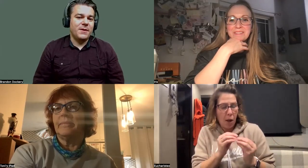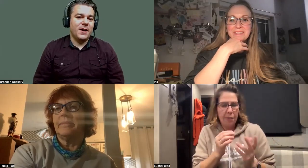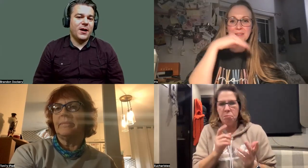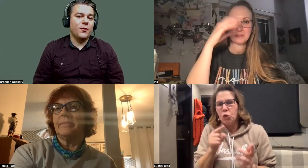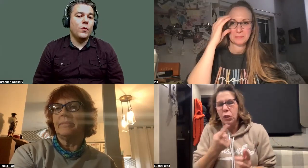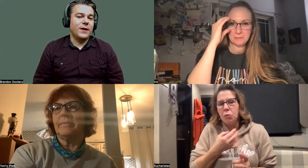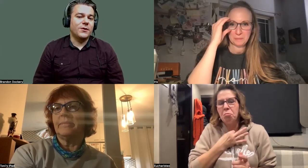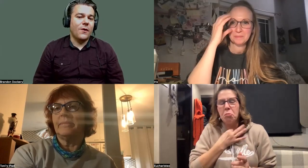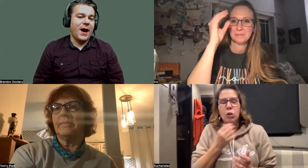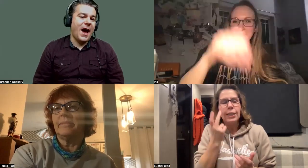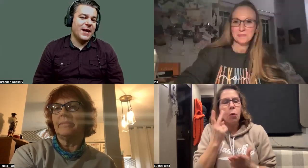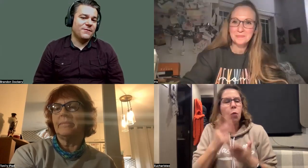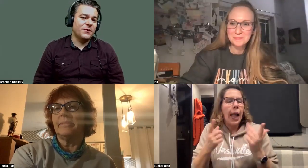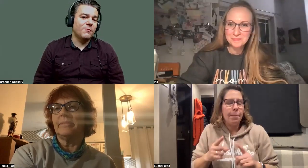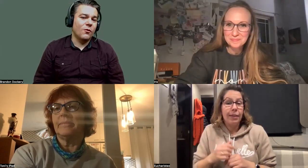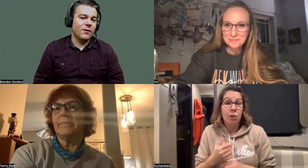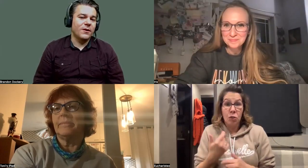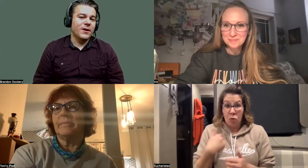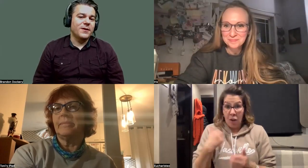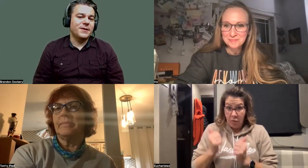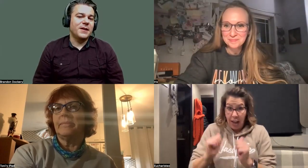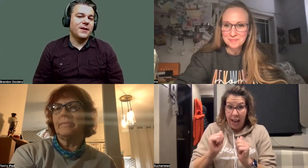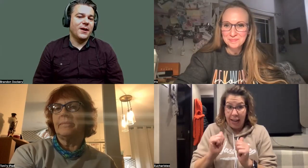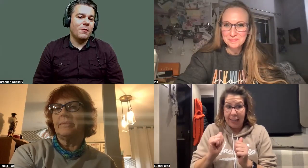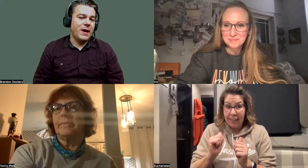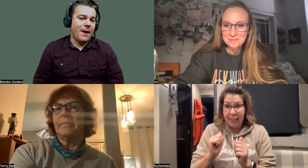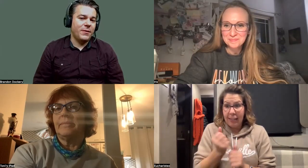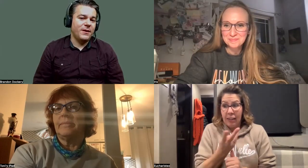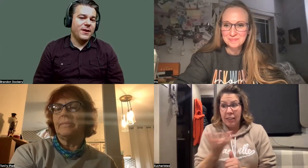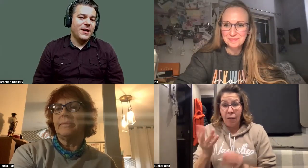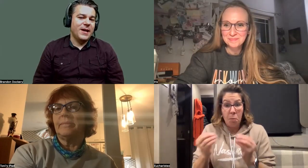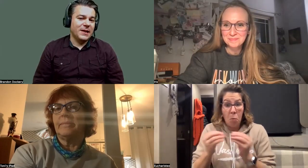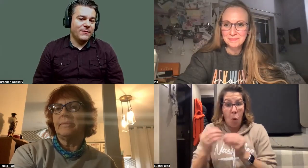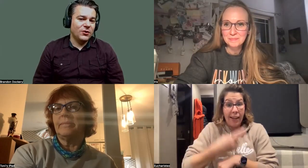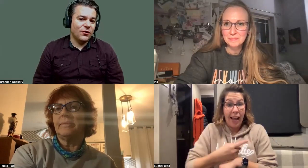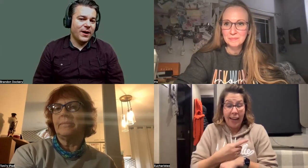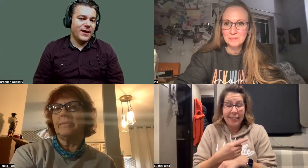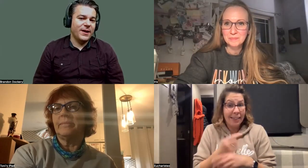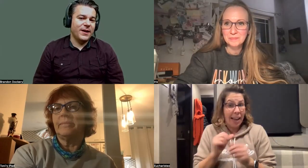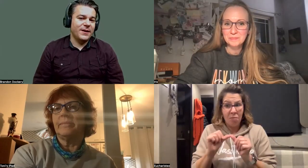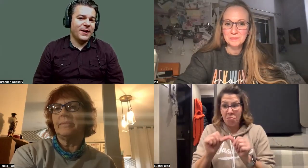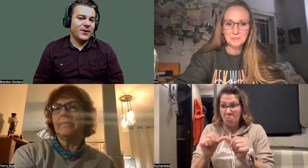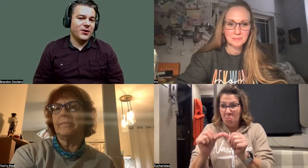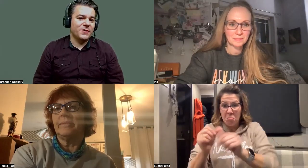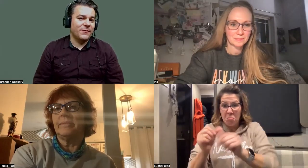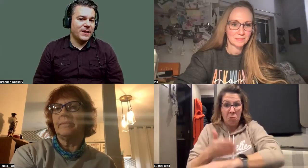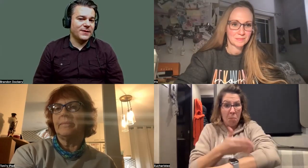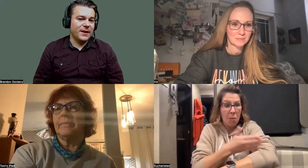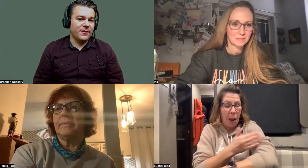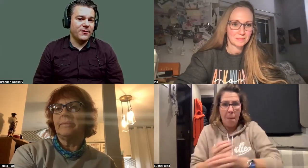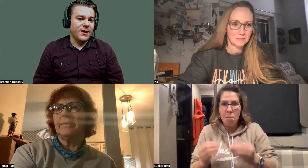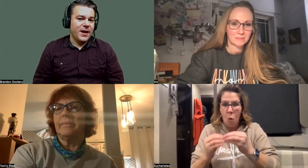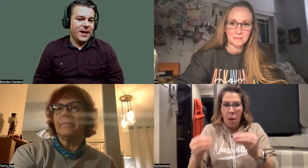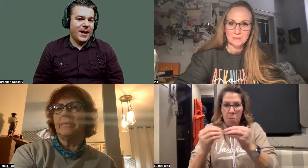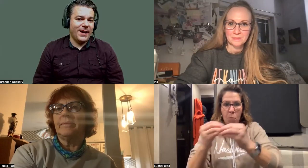Maybe another week. So I asked for some more to see what would happen. And I gave it a try. And you know, several days